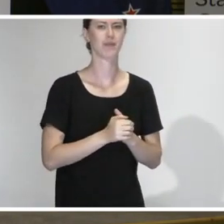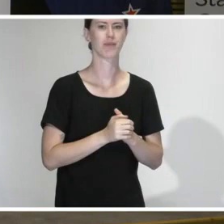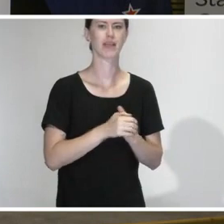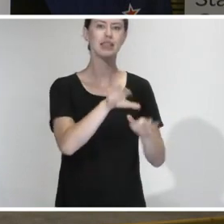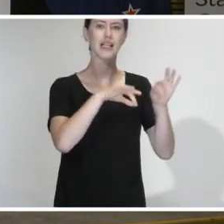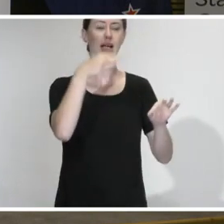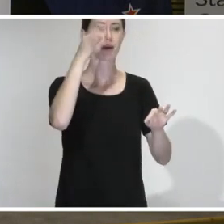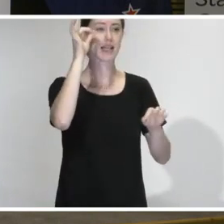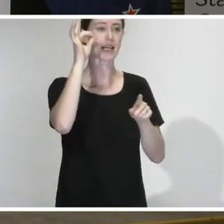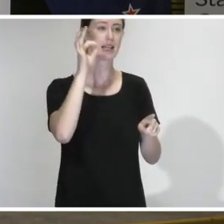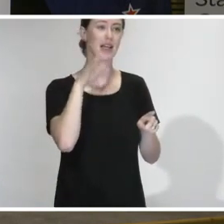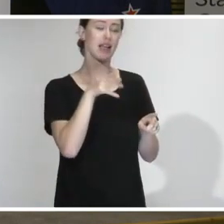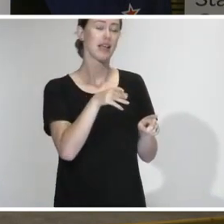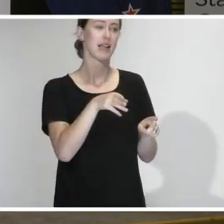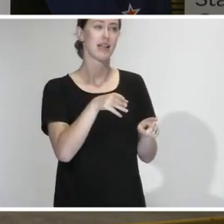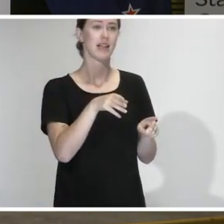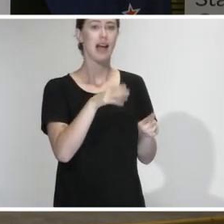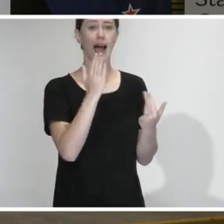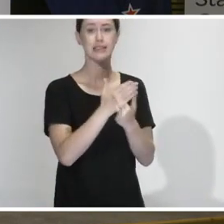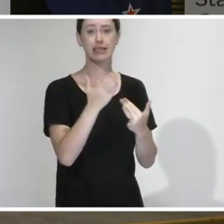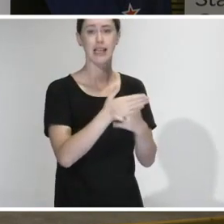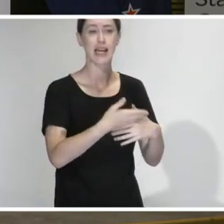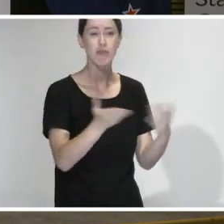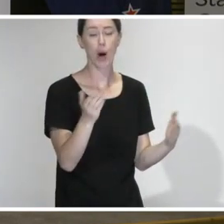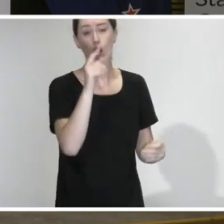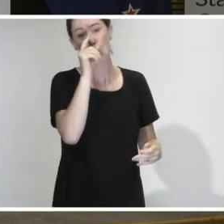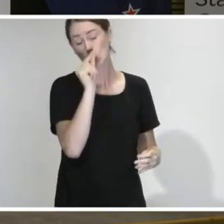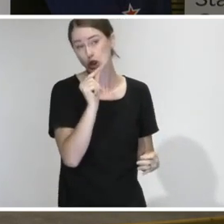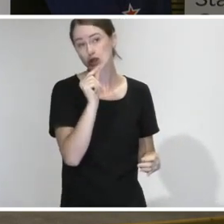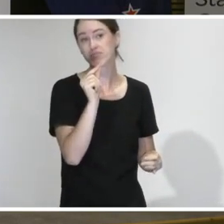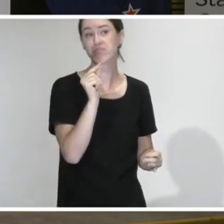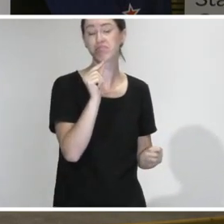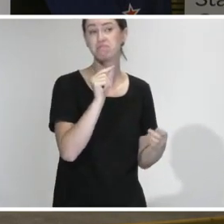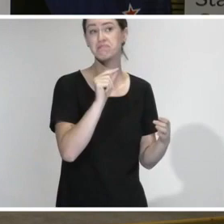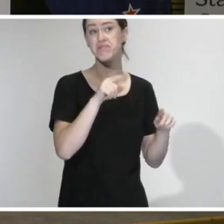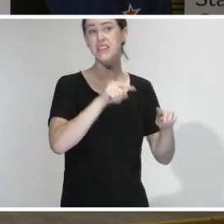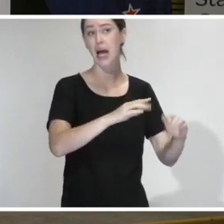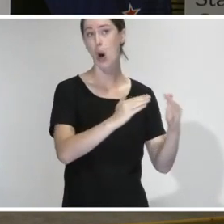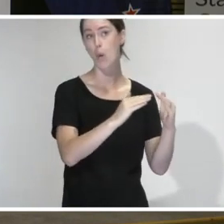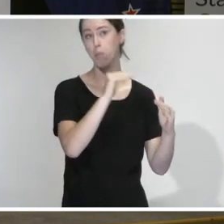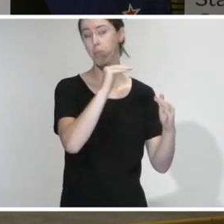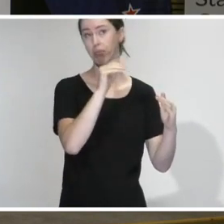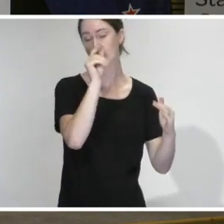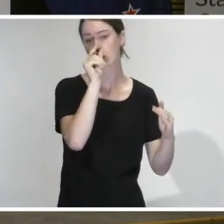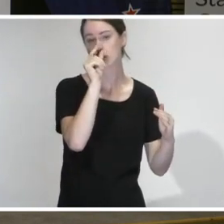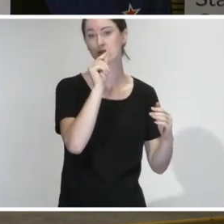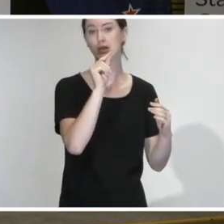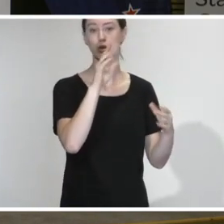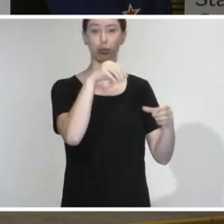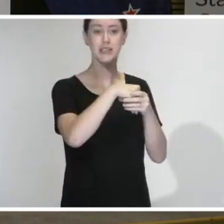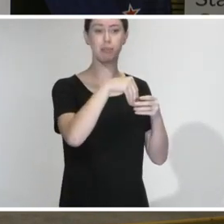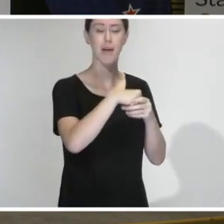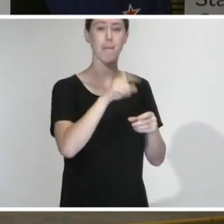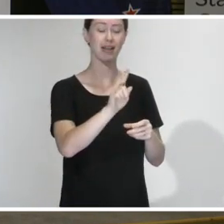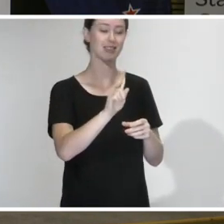available in such a way that every member could stay home in order to participate,